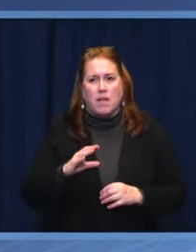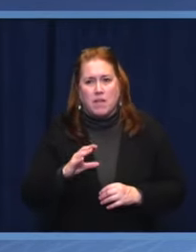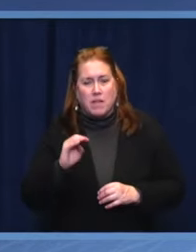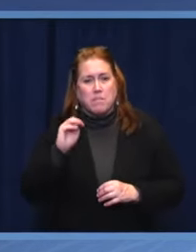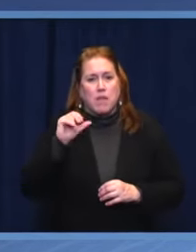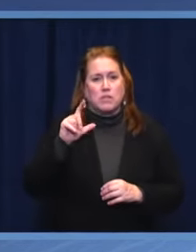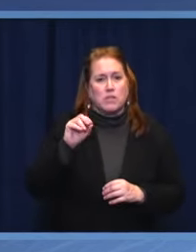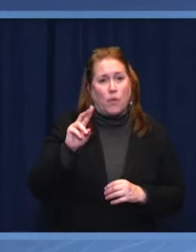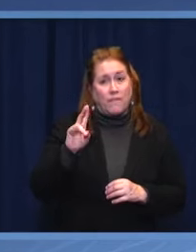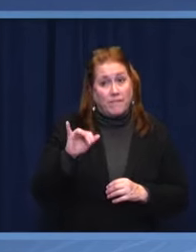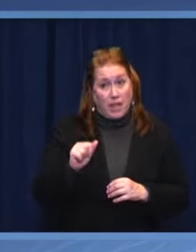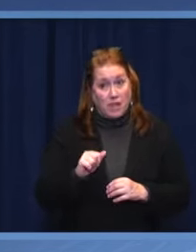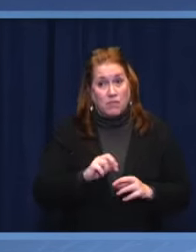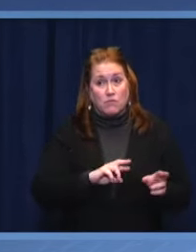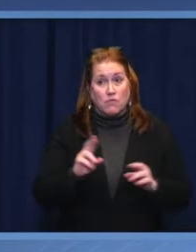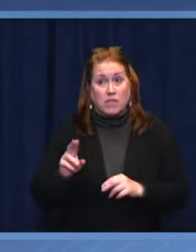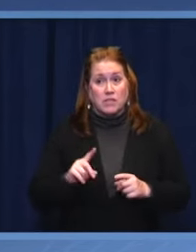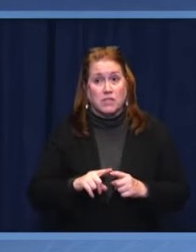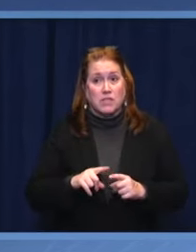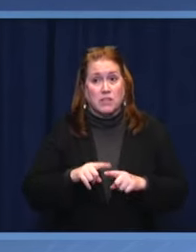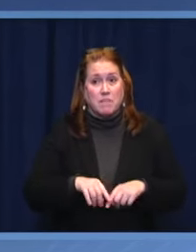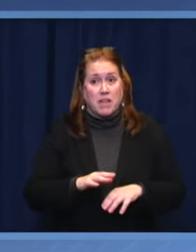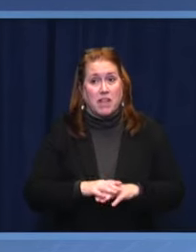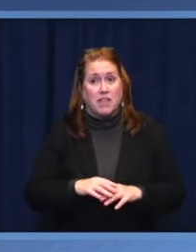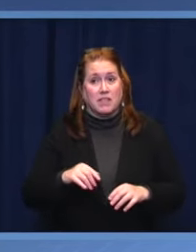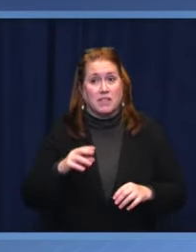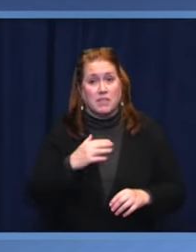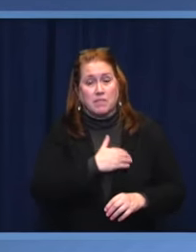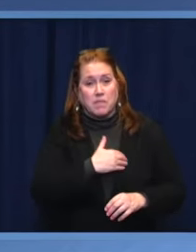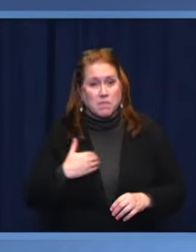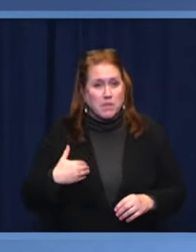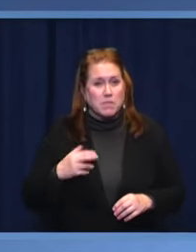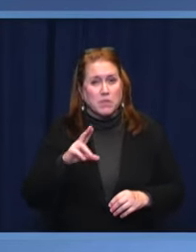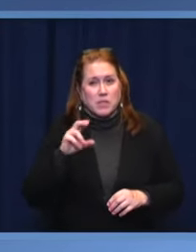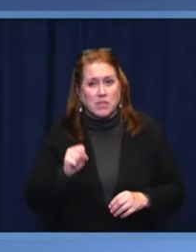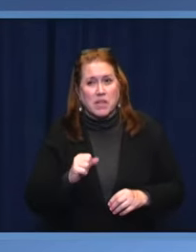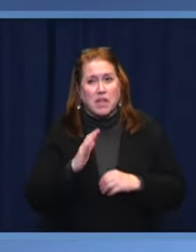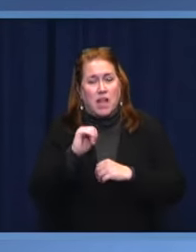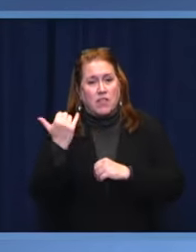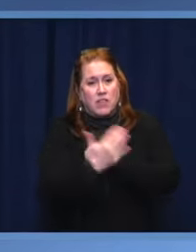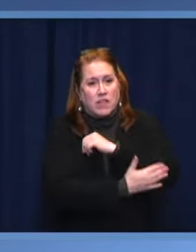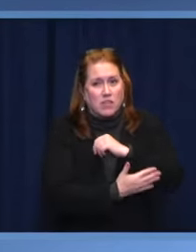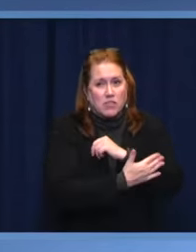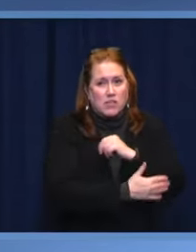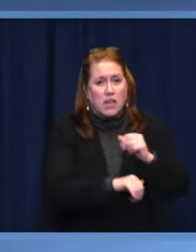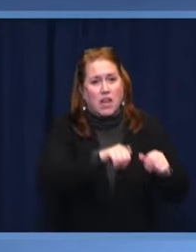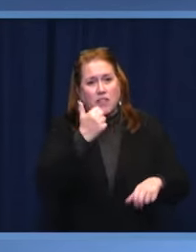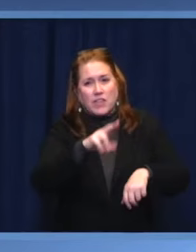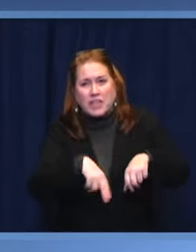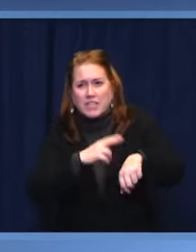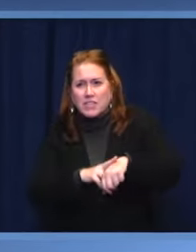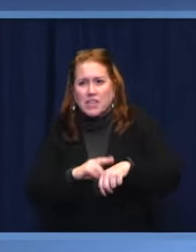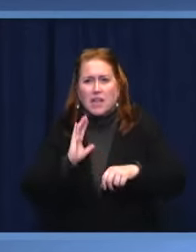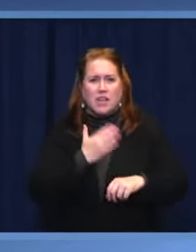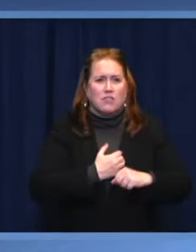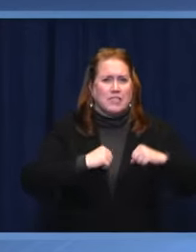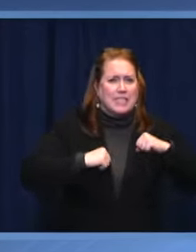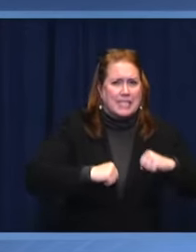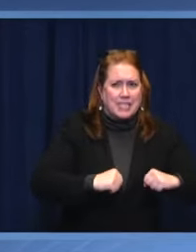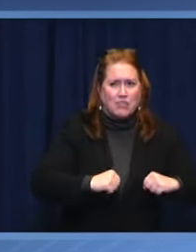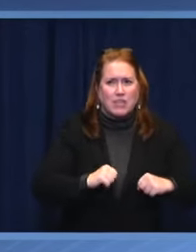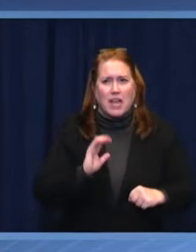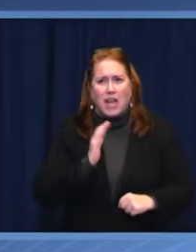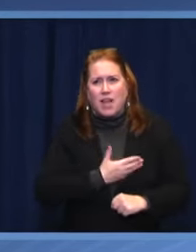for the US, the EU member states and other democratic nations. Our security and our